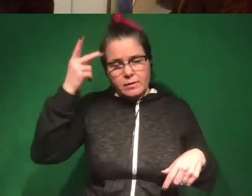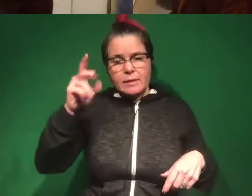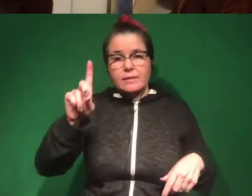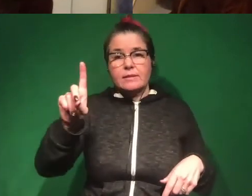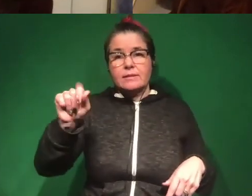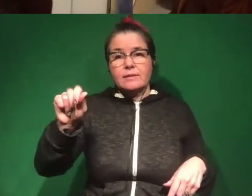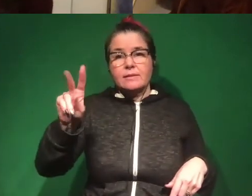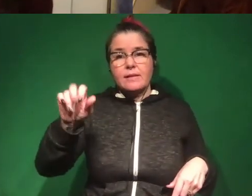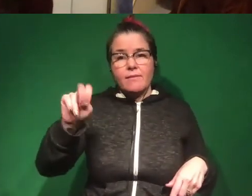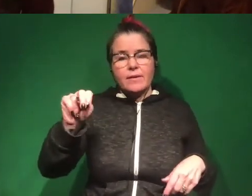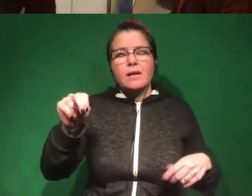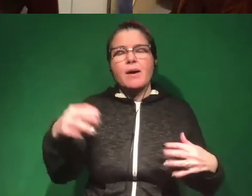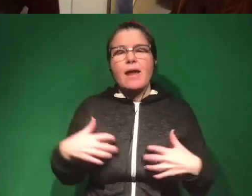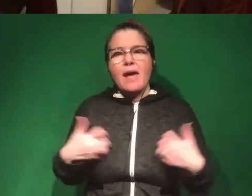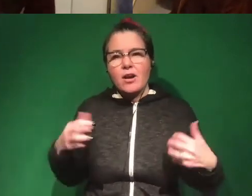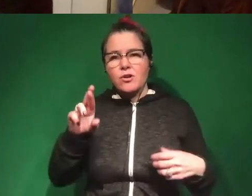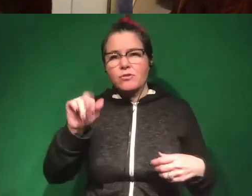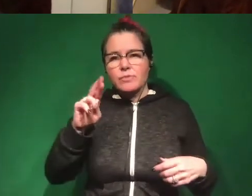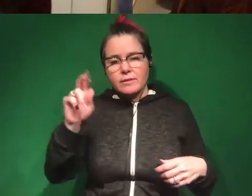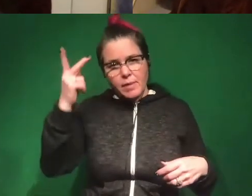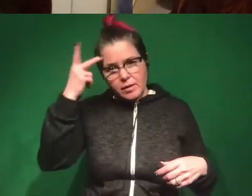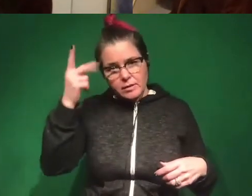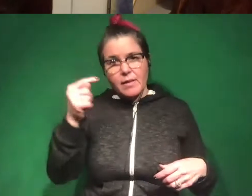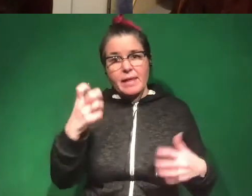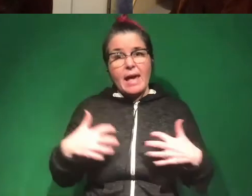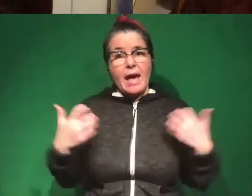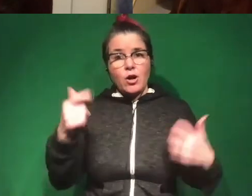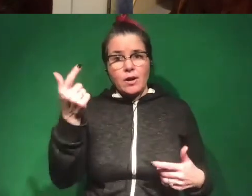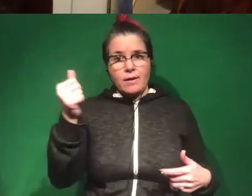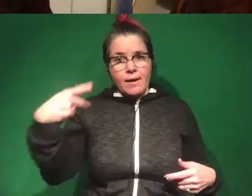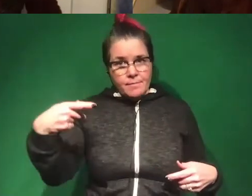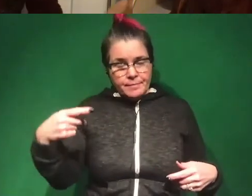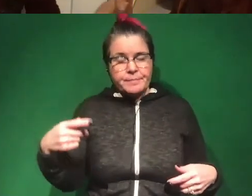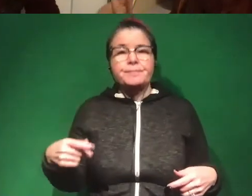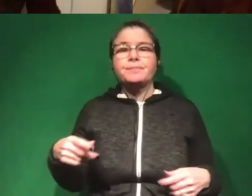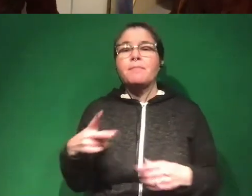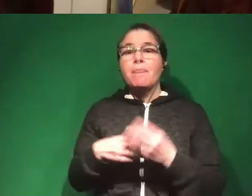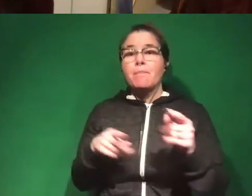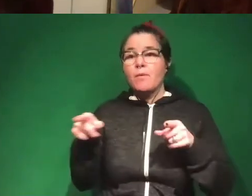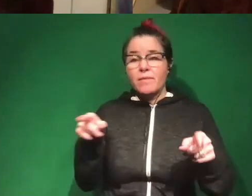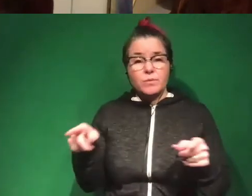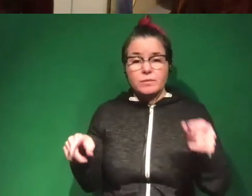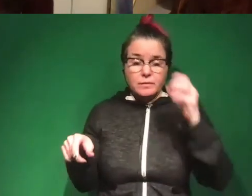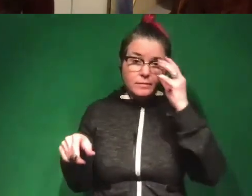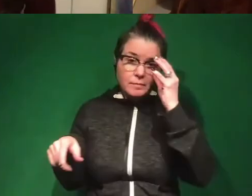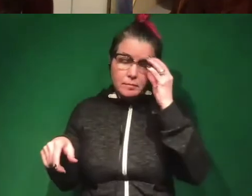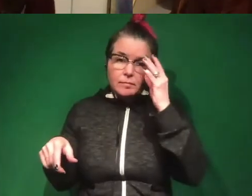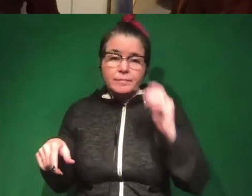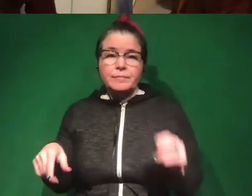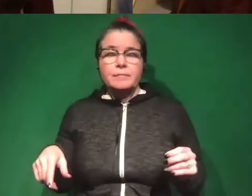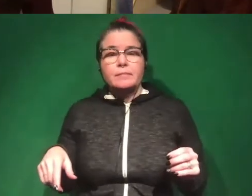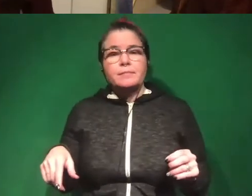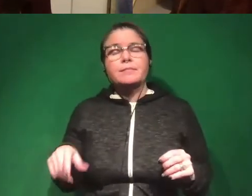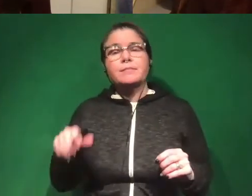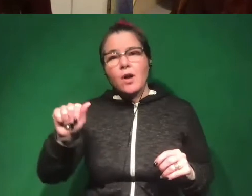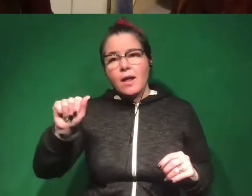the, the work on anger, race, and politics. His book is called The Anger Gap. And, uh, both of those are on, you know, uh, they're, they're, they're on